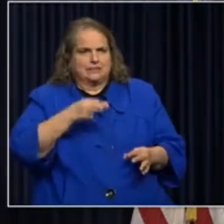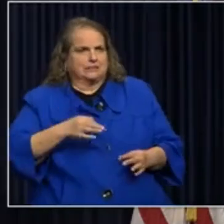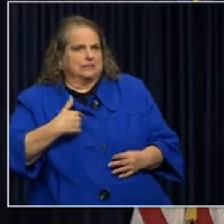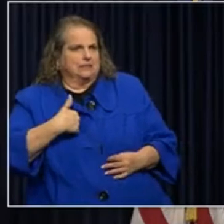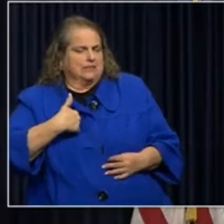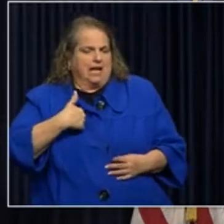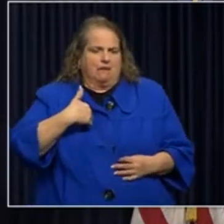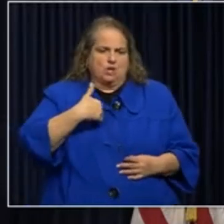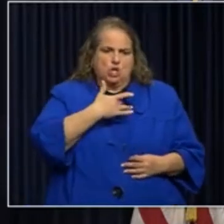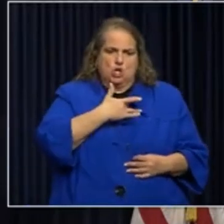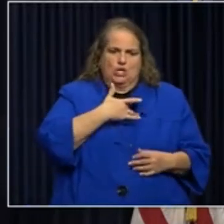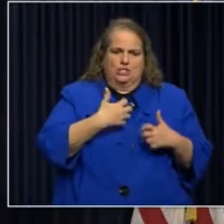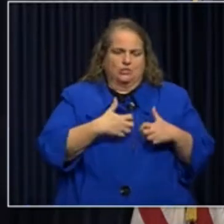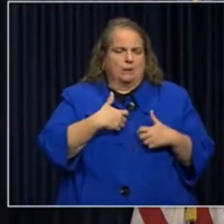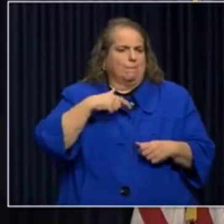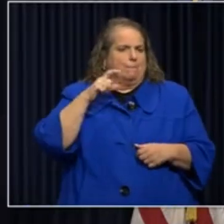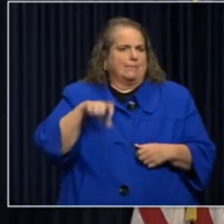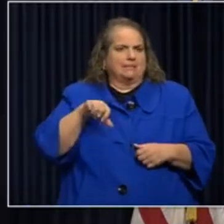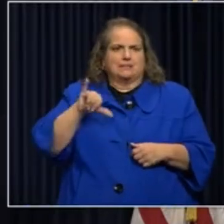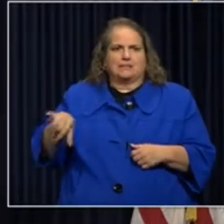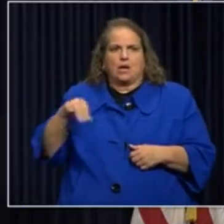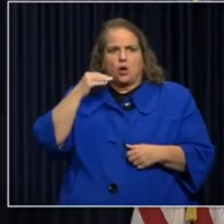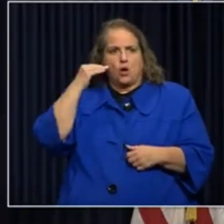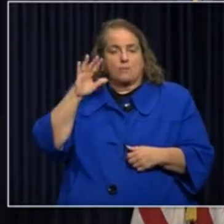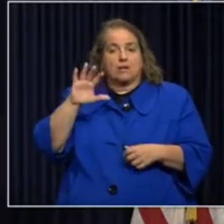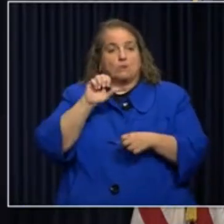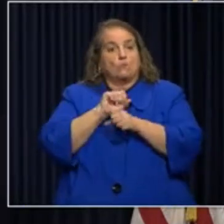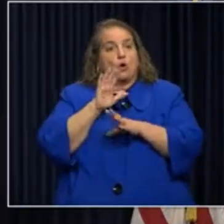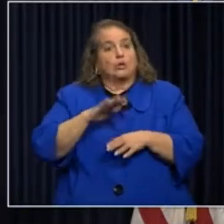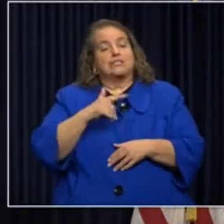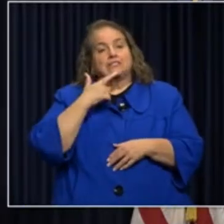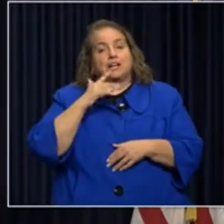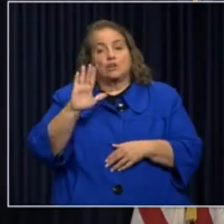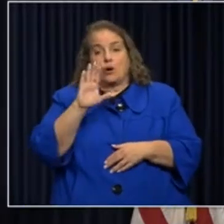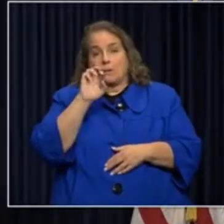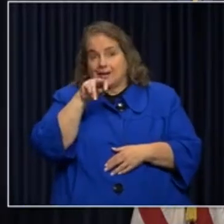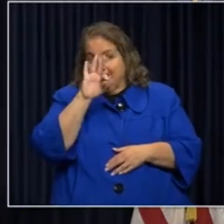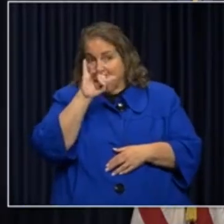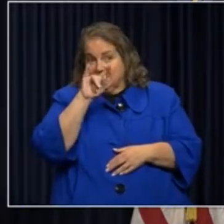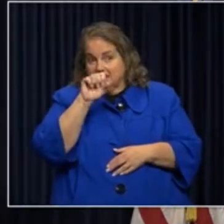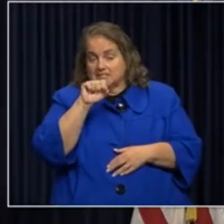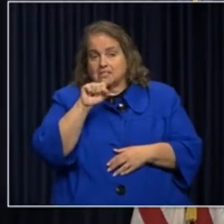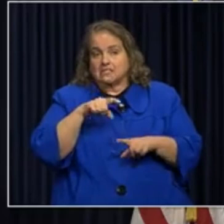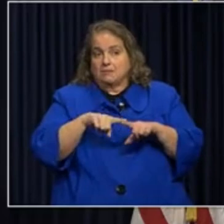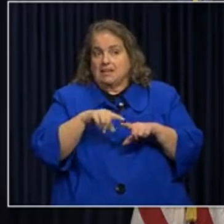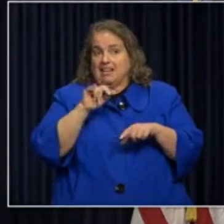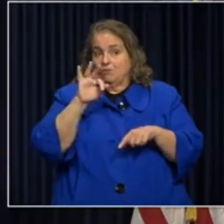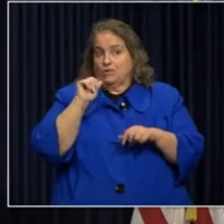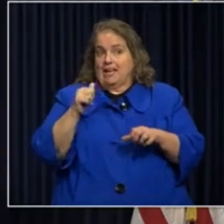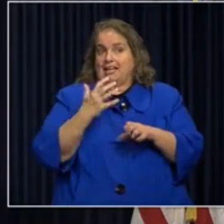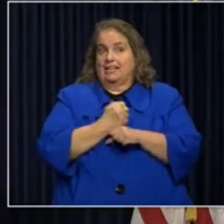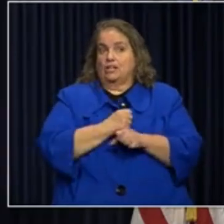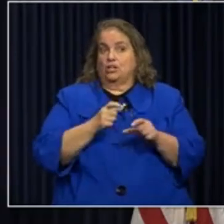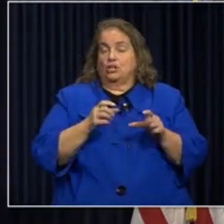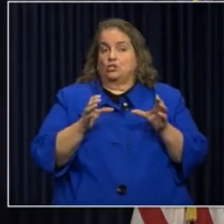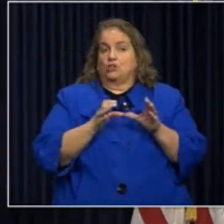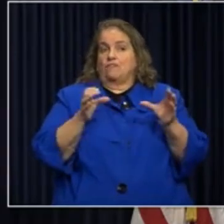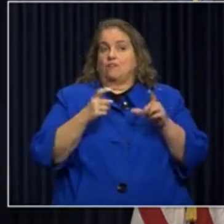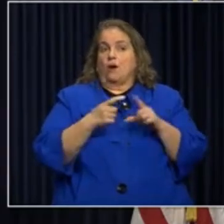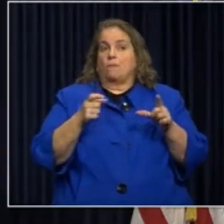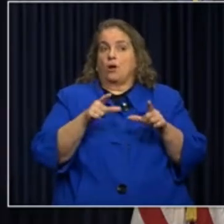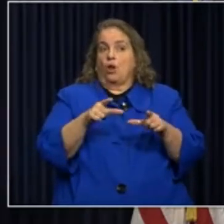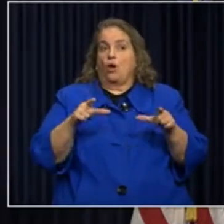-quarantine, and his employer has said that his benefits will depend on whether he can get a certification from the local health department.